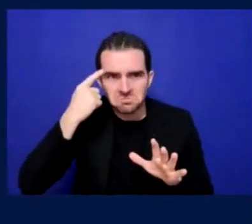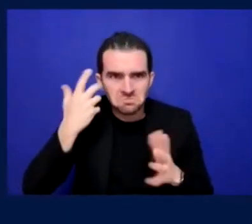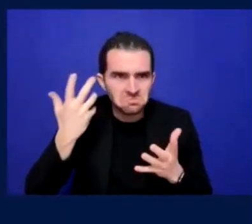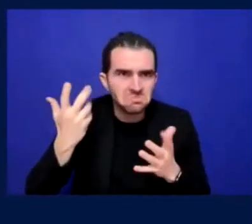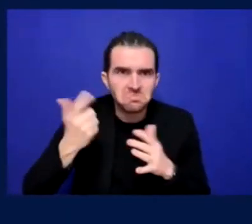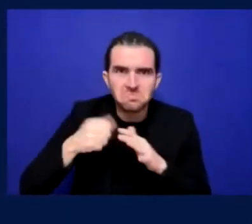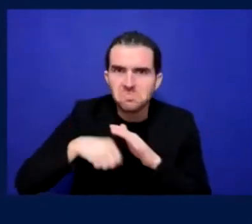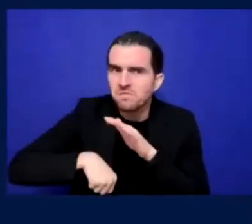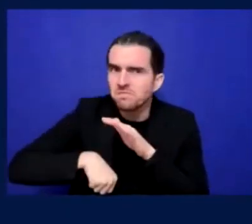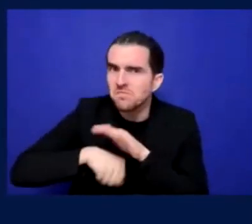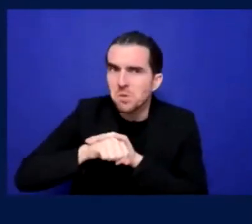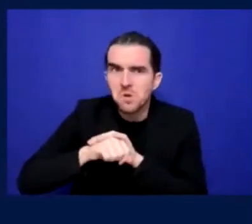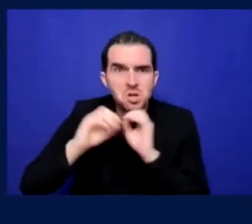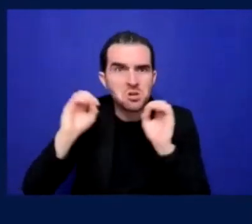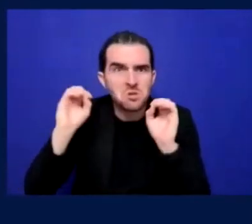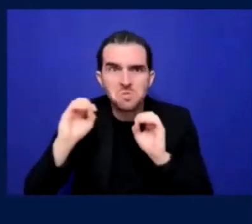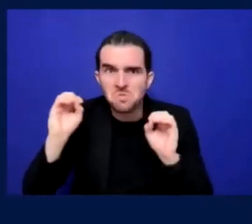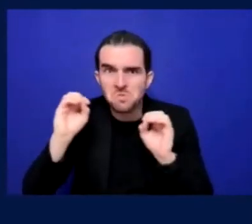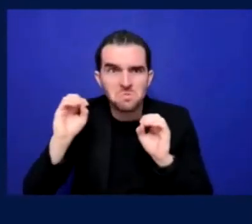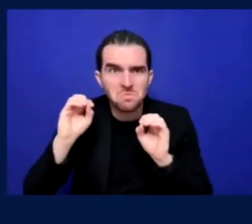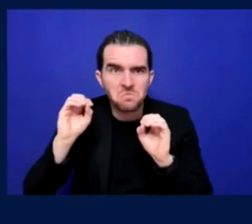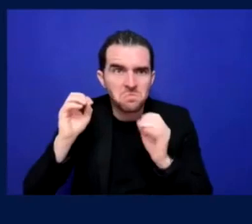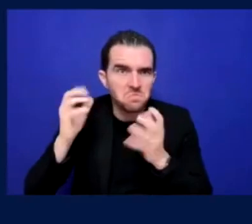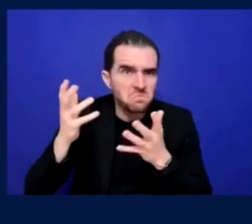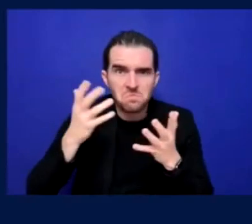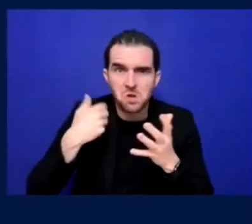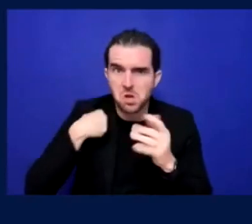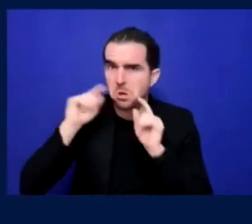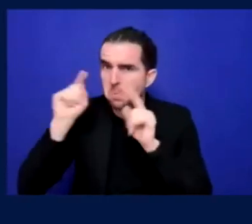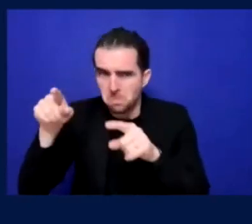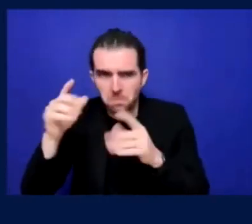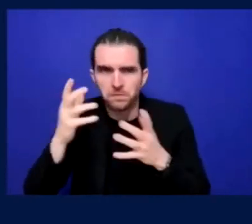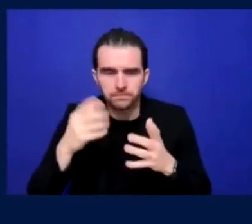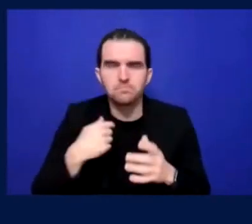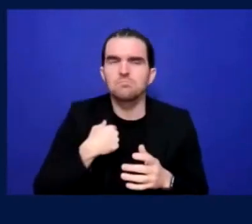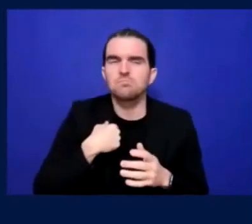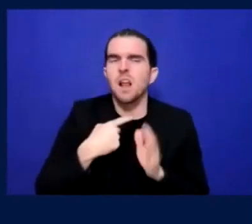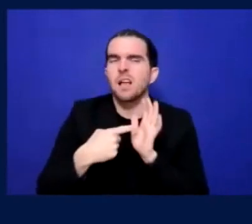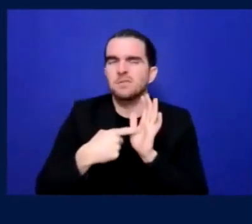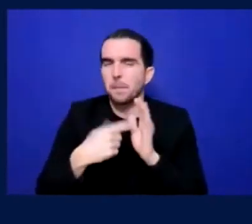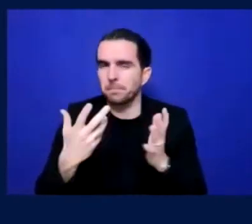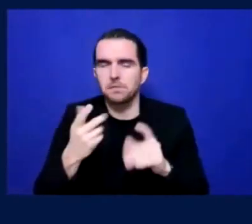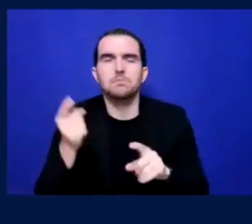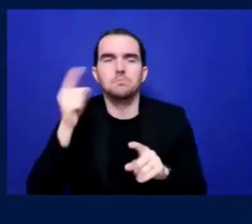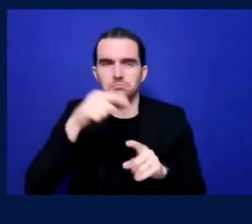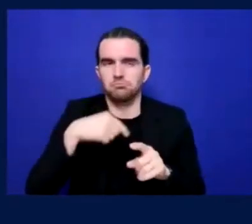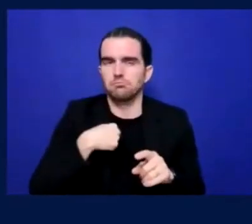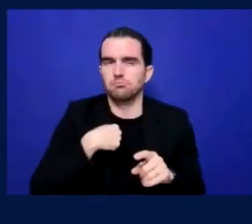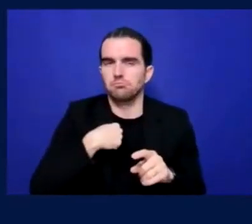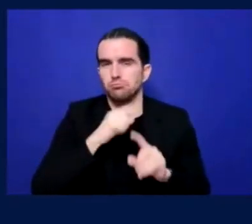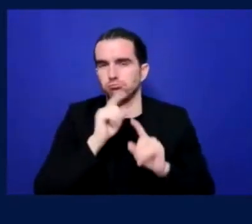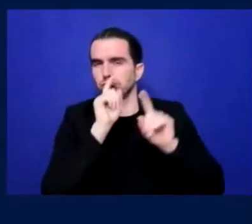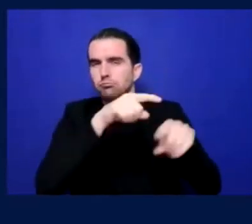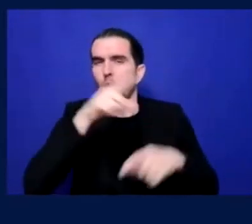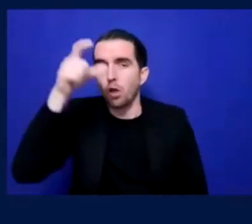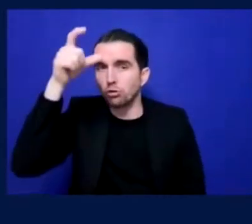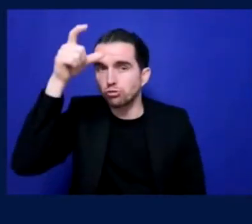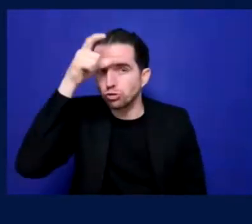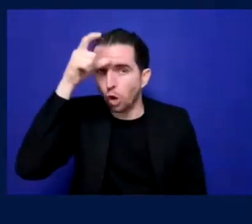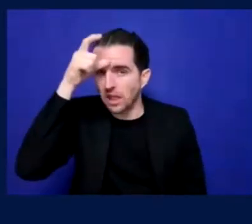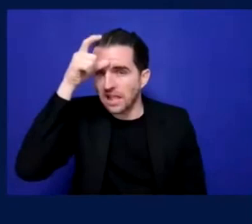matches and also keep on traveling together to away matches. So it's also another thing that I really enjoyed a lot.